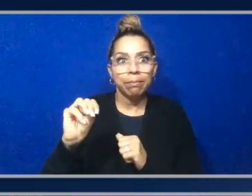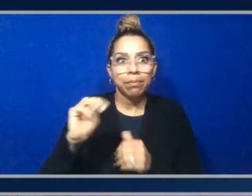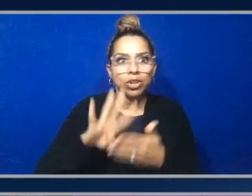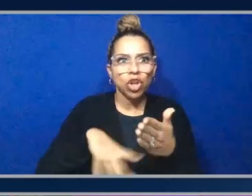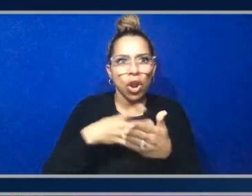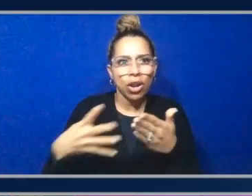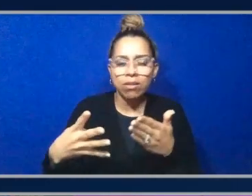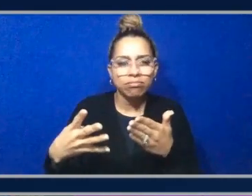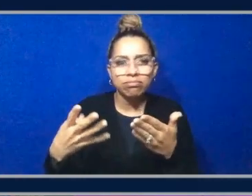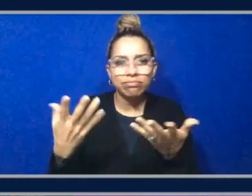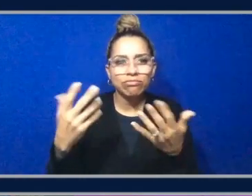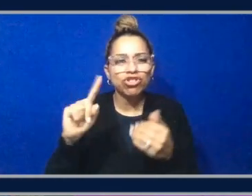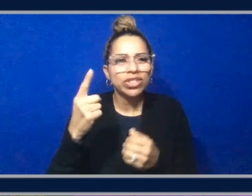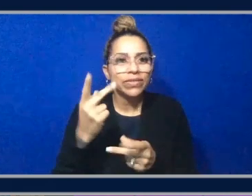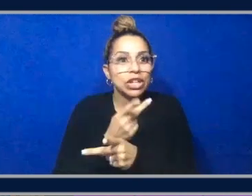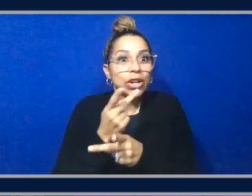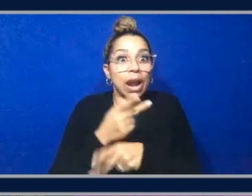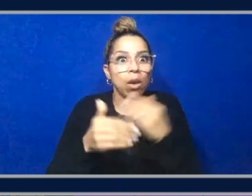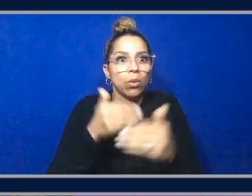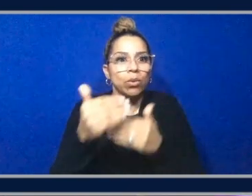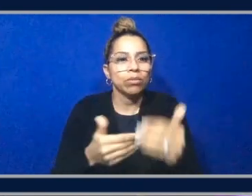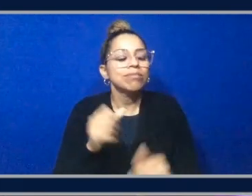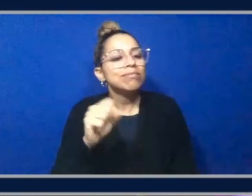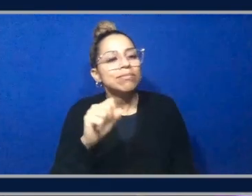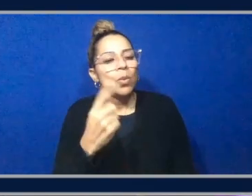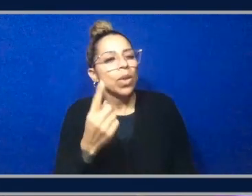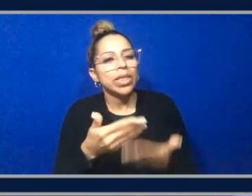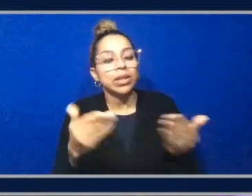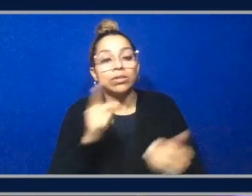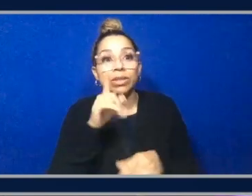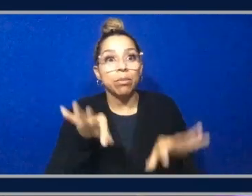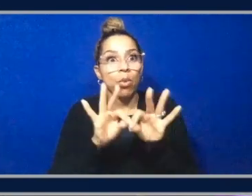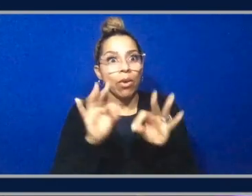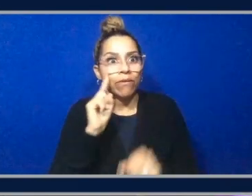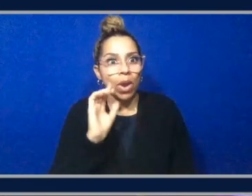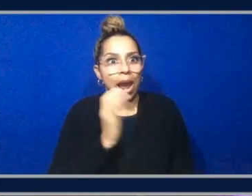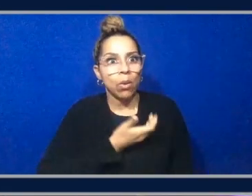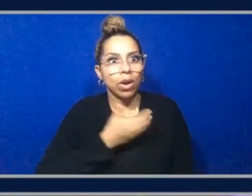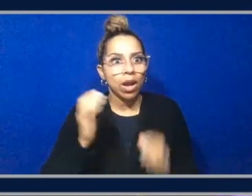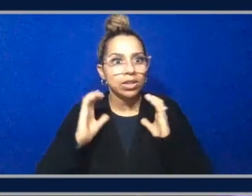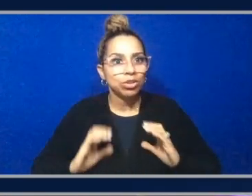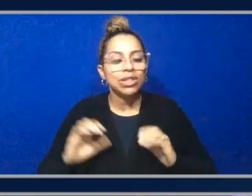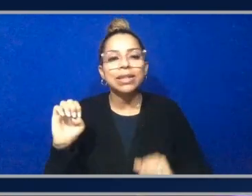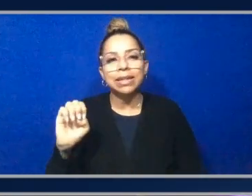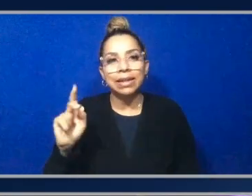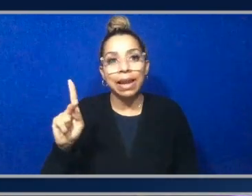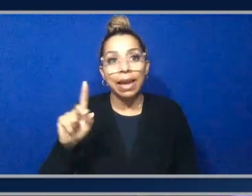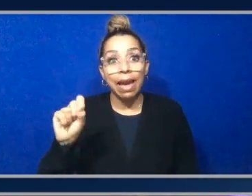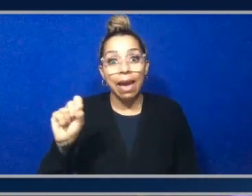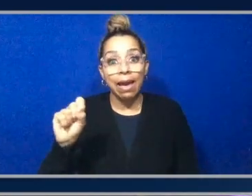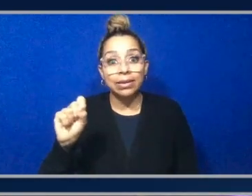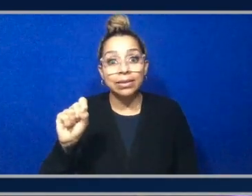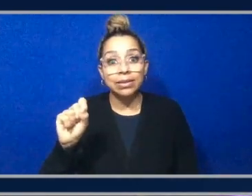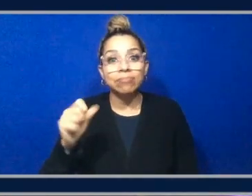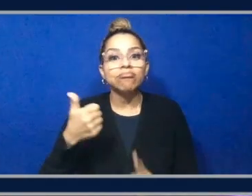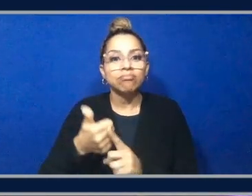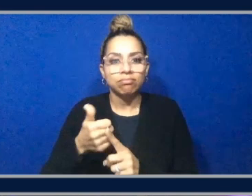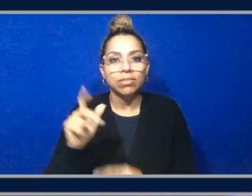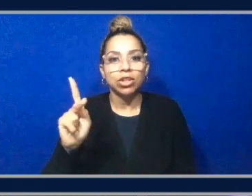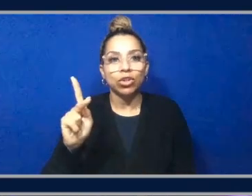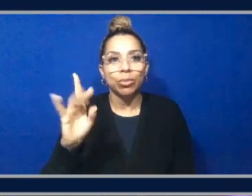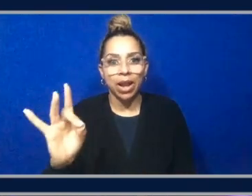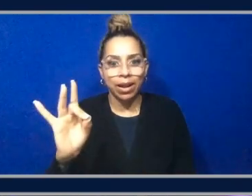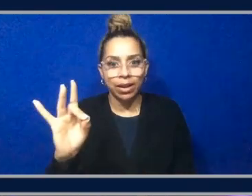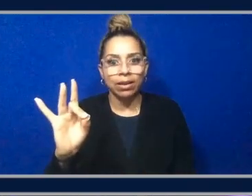figuring it out. Well, one of the things that's really important to our customers is that, uh, EKS is Kubernetes conformant. This basically means that you